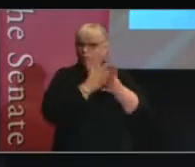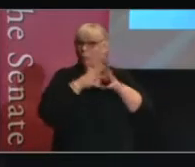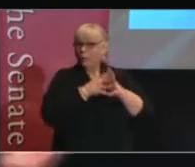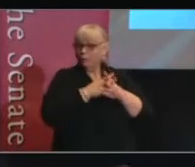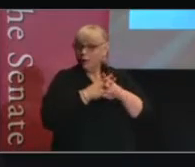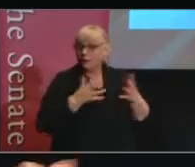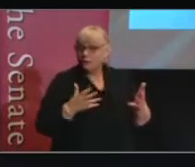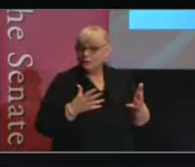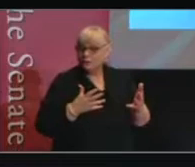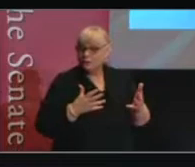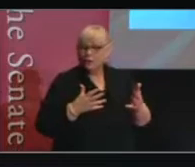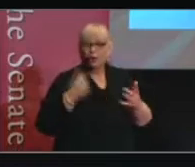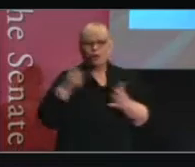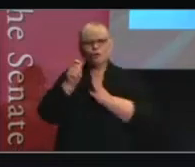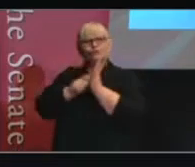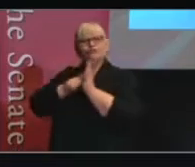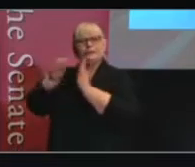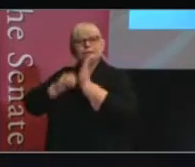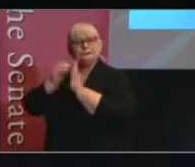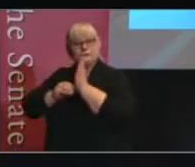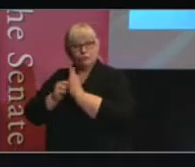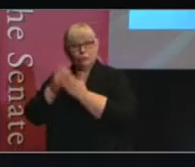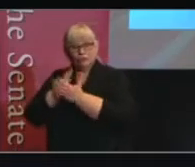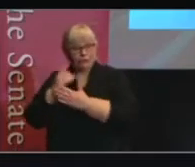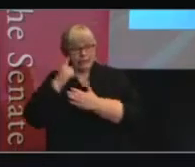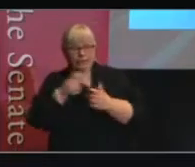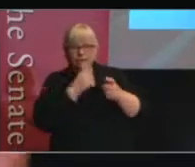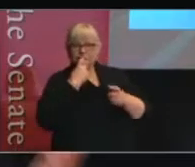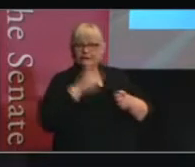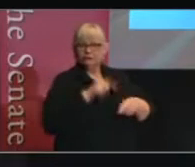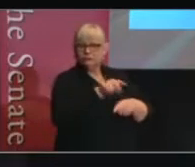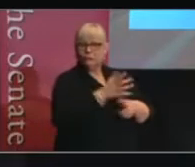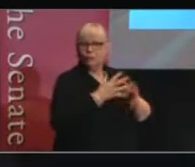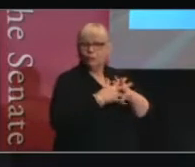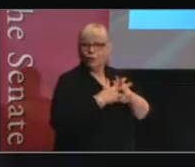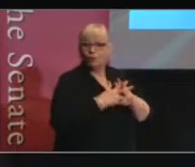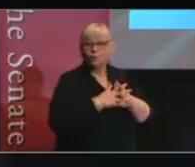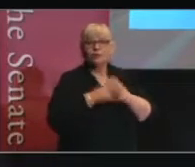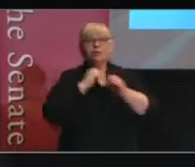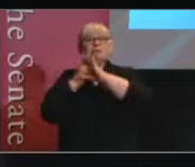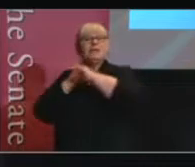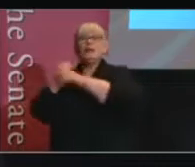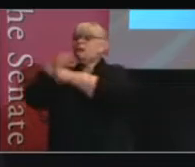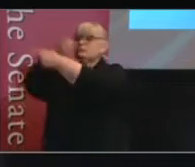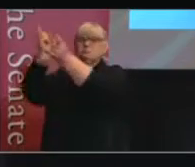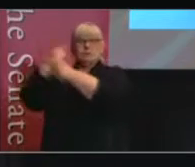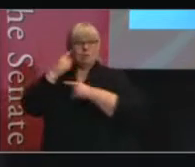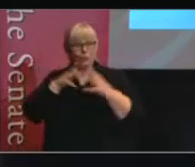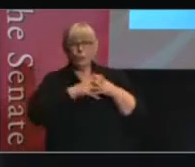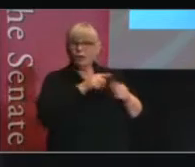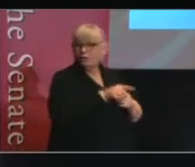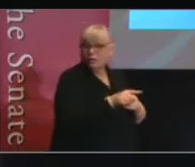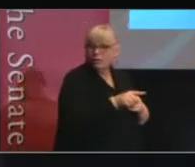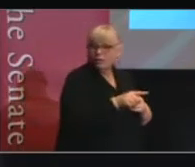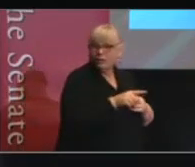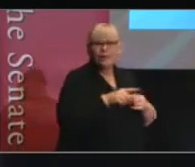Do the submission makers take it seriously? Does the media care what they say? These are questions that